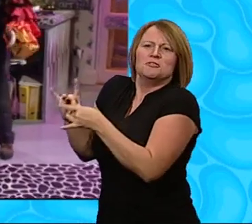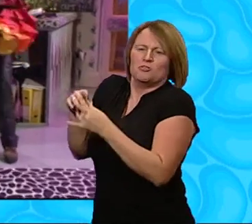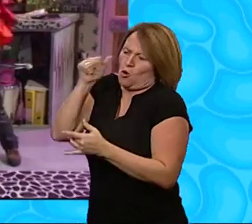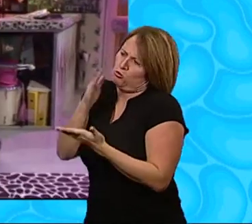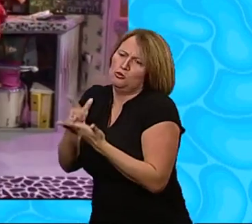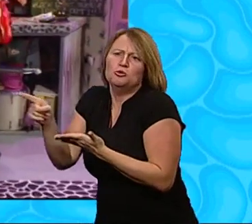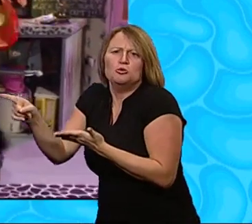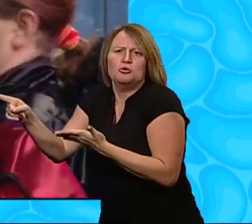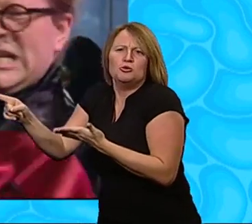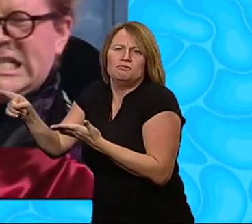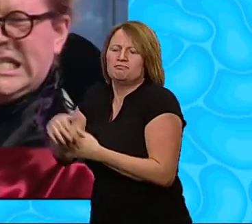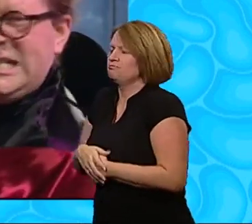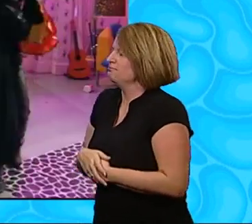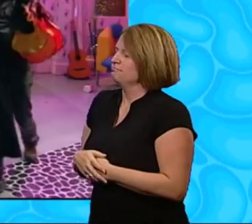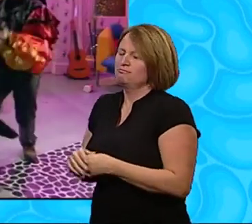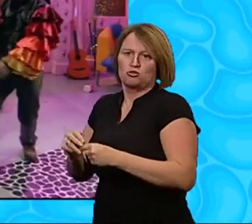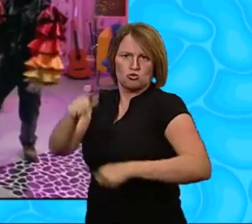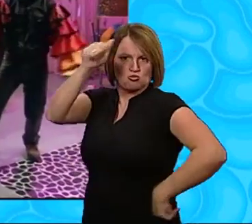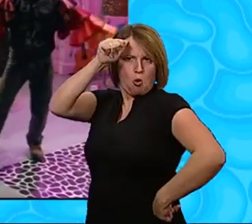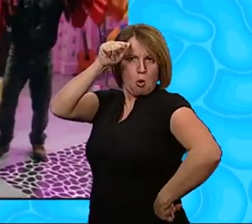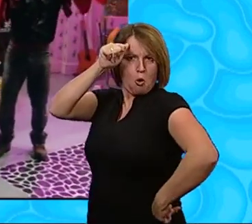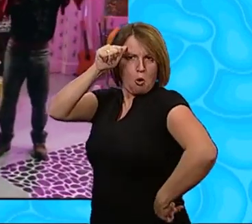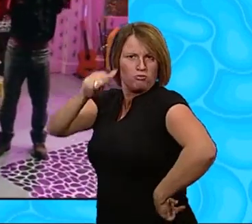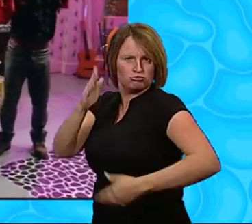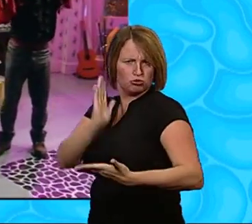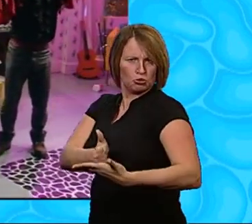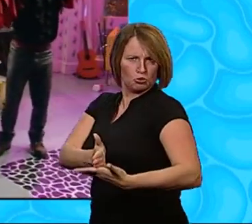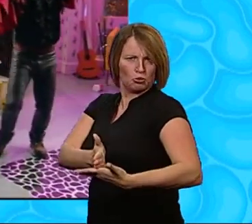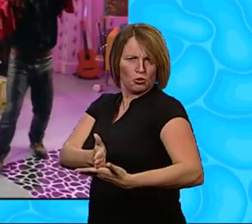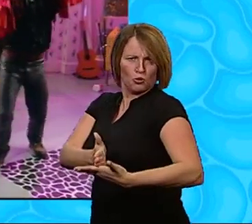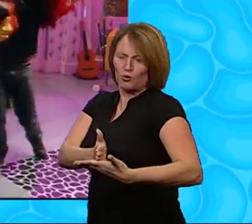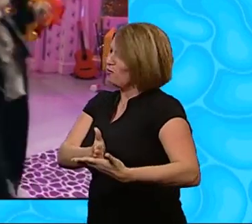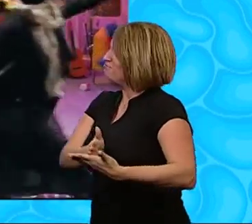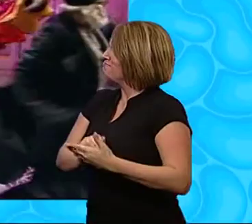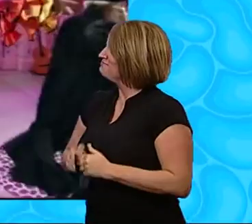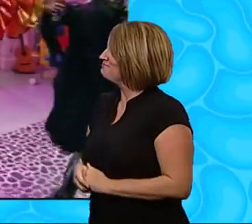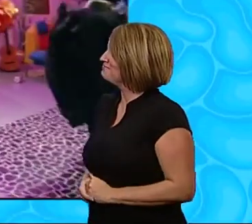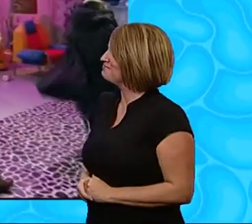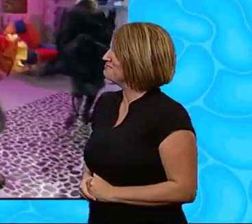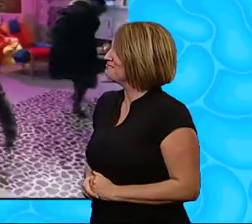you And you know it's true